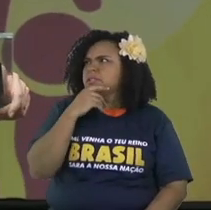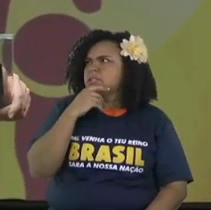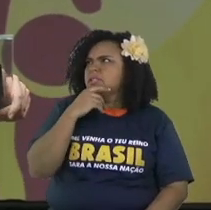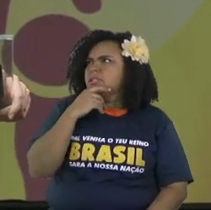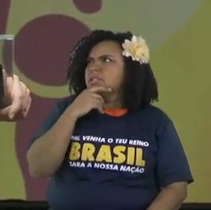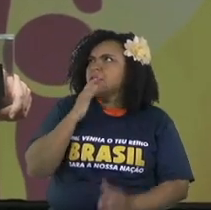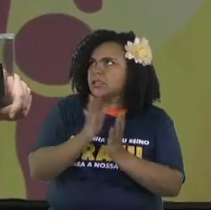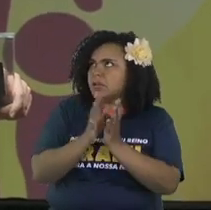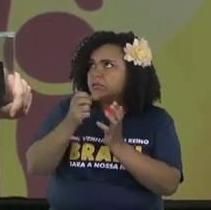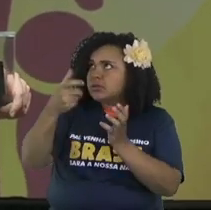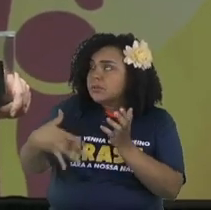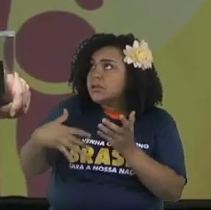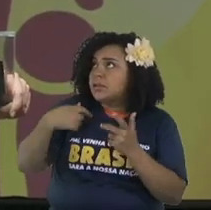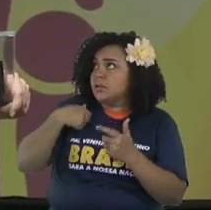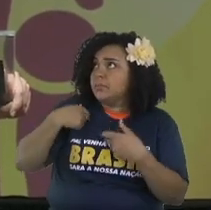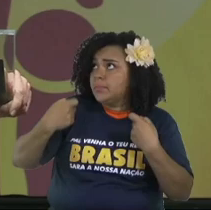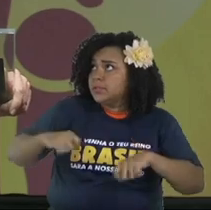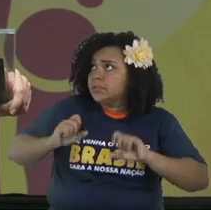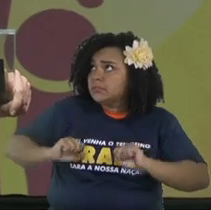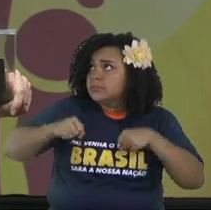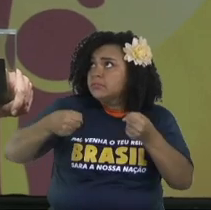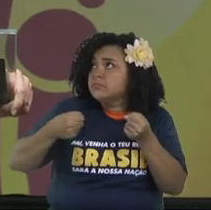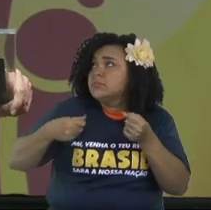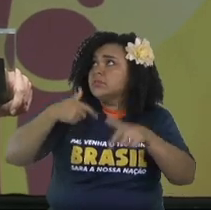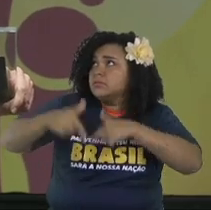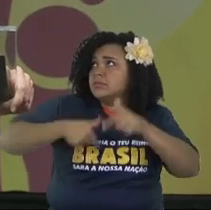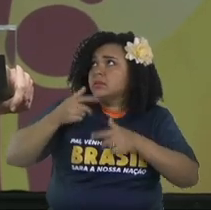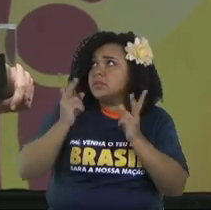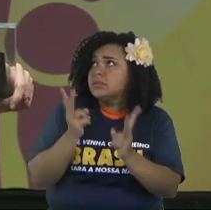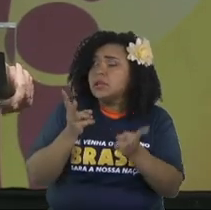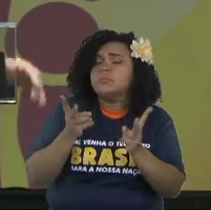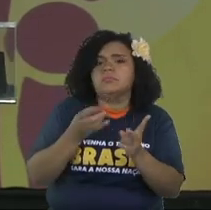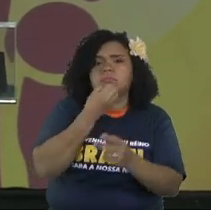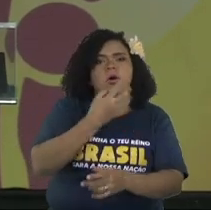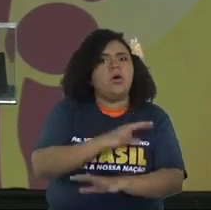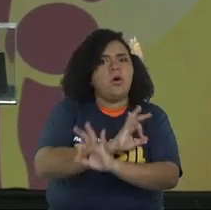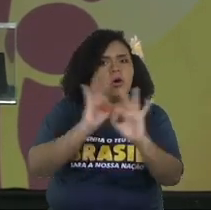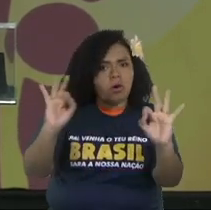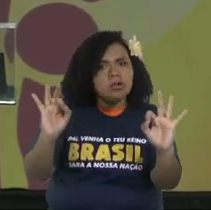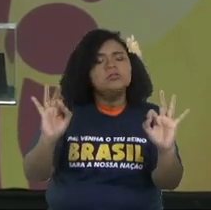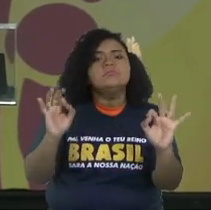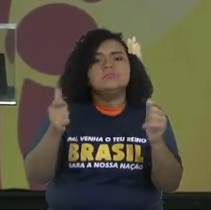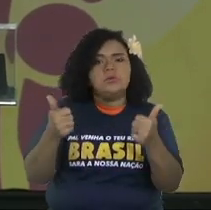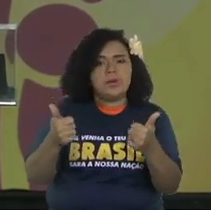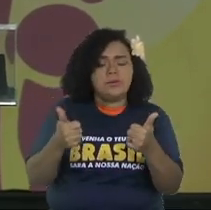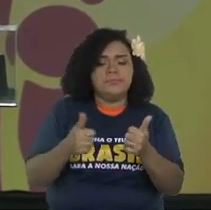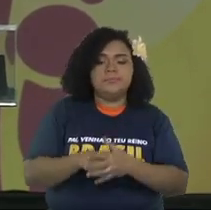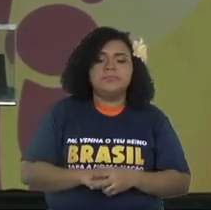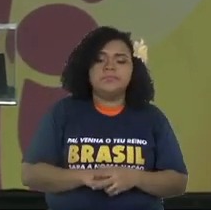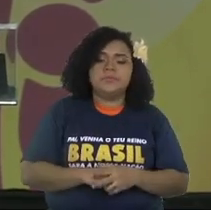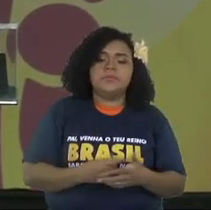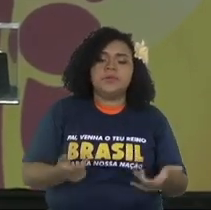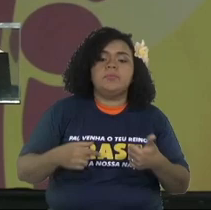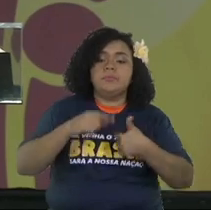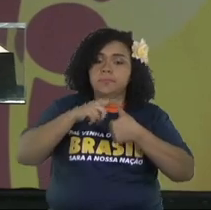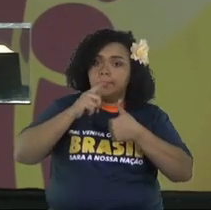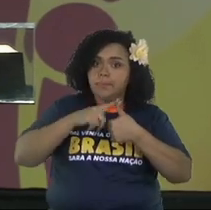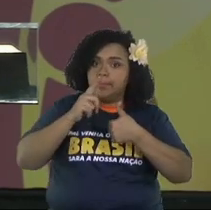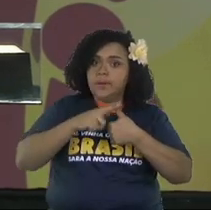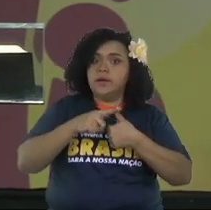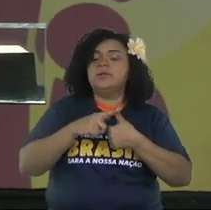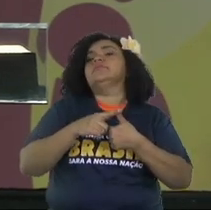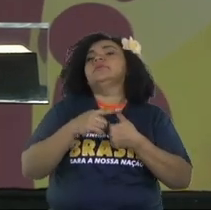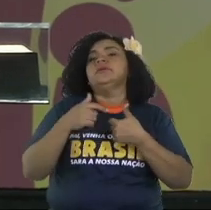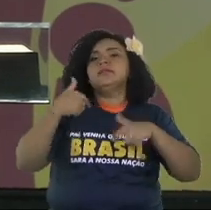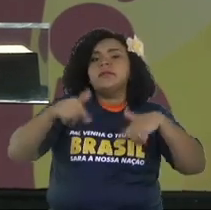follow it consider what God recommends you to do first condition you have to work